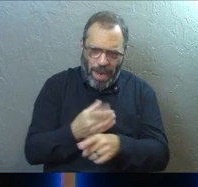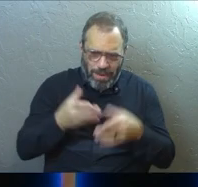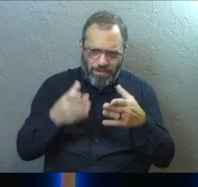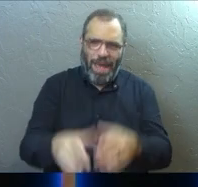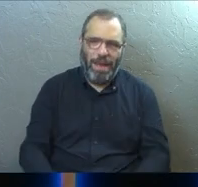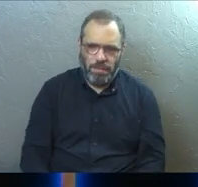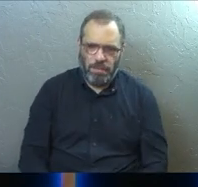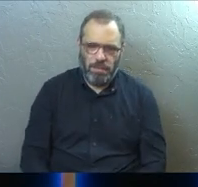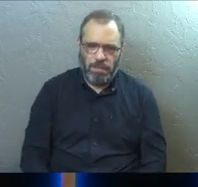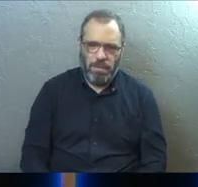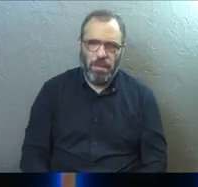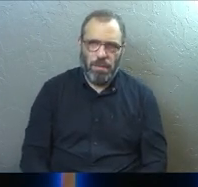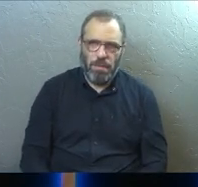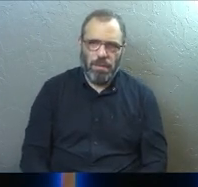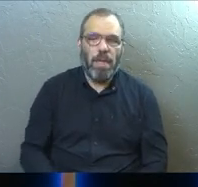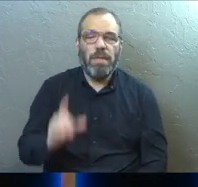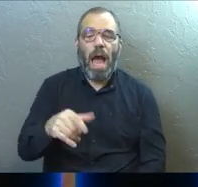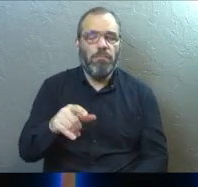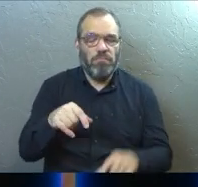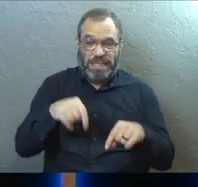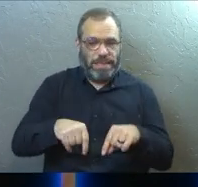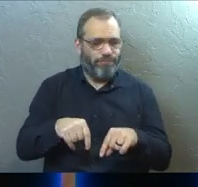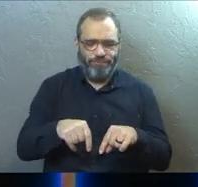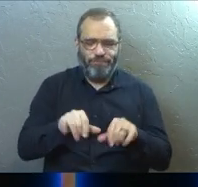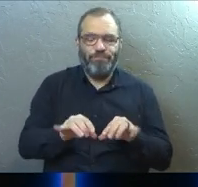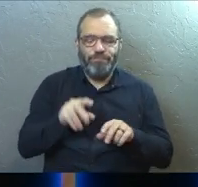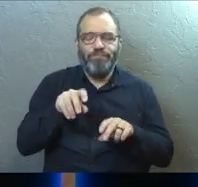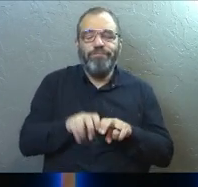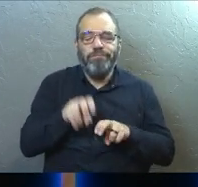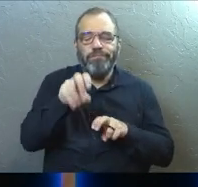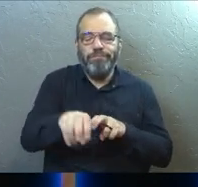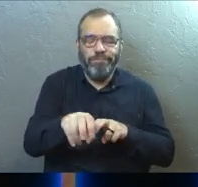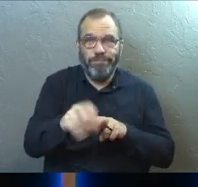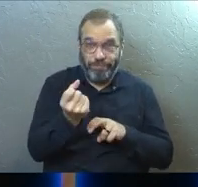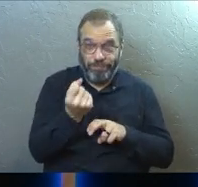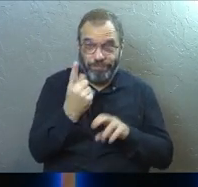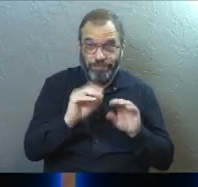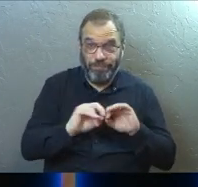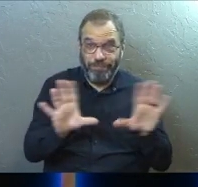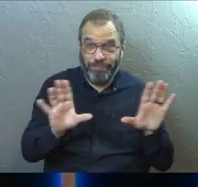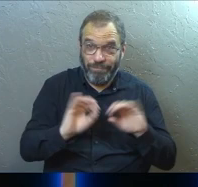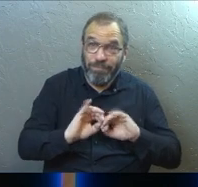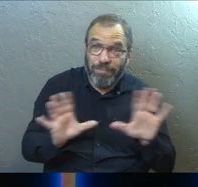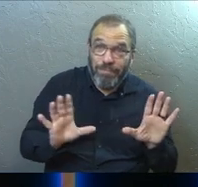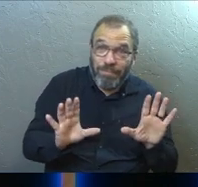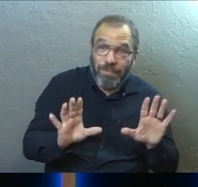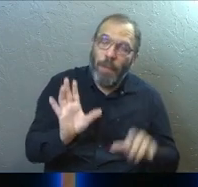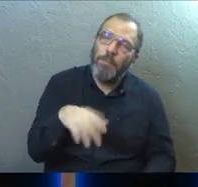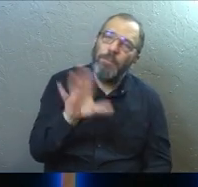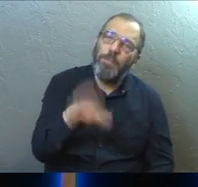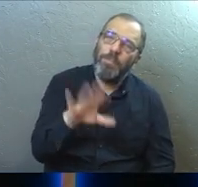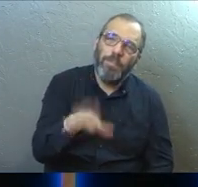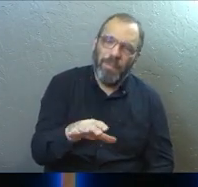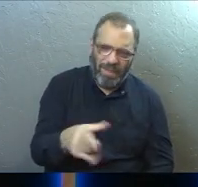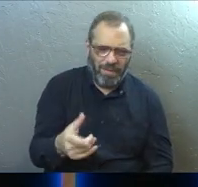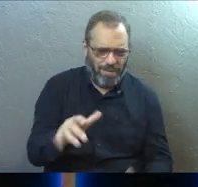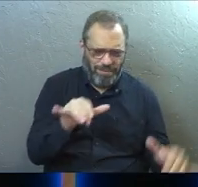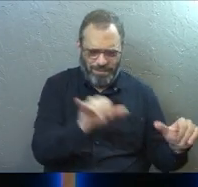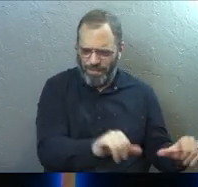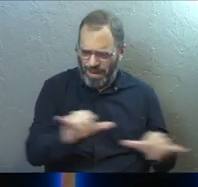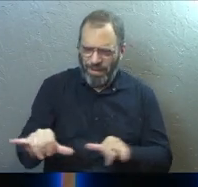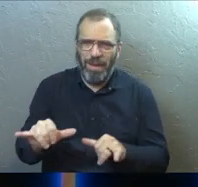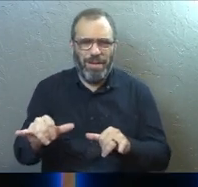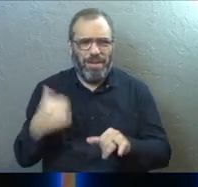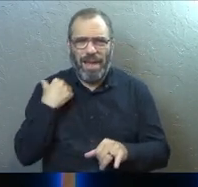paths. Because we need to move to the next pasture. Make sense? There's, there's all these parallels to